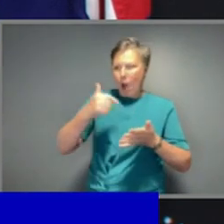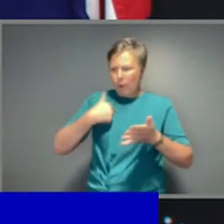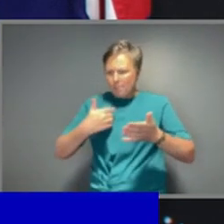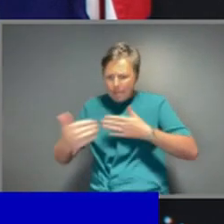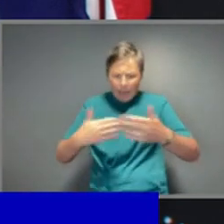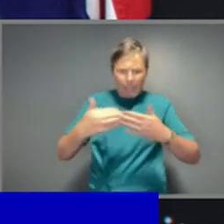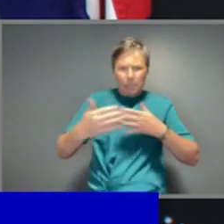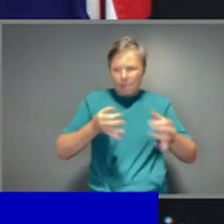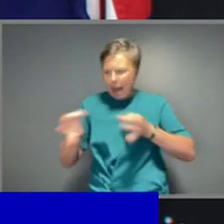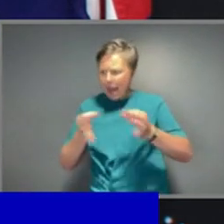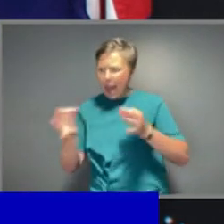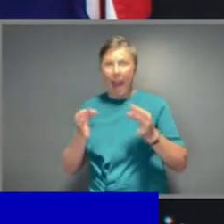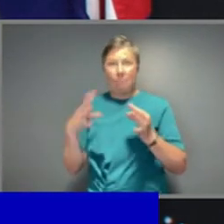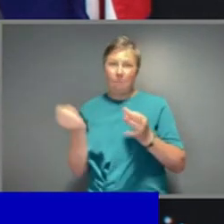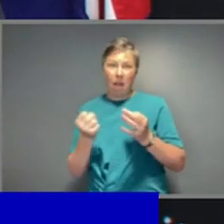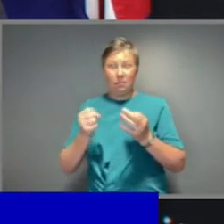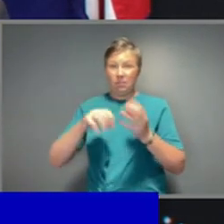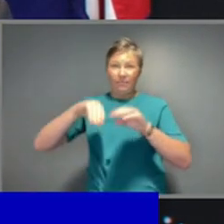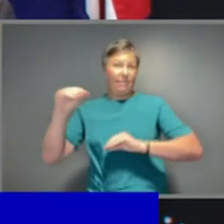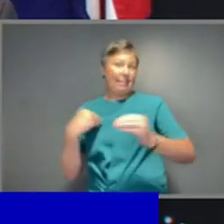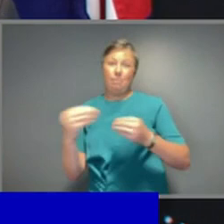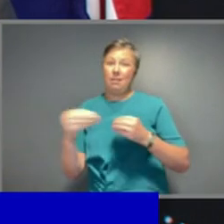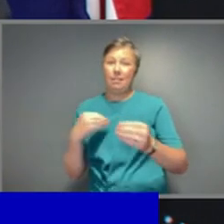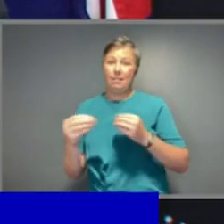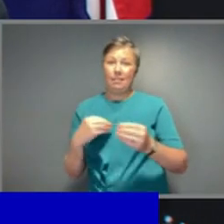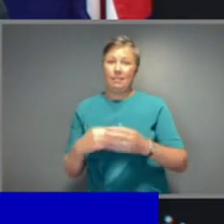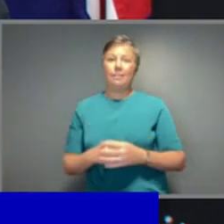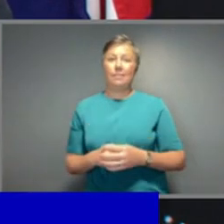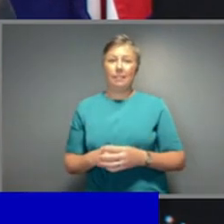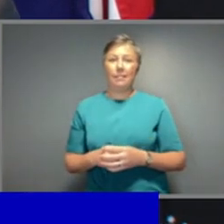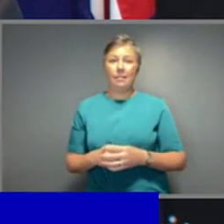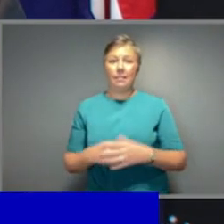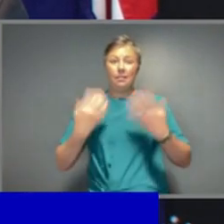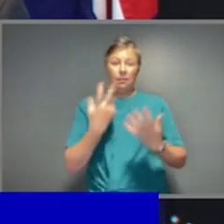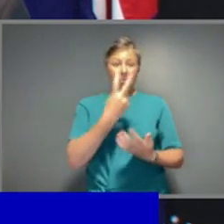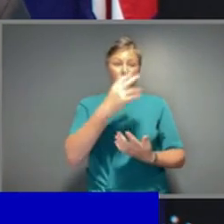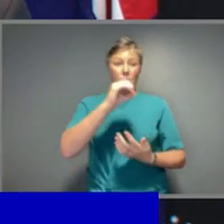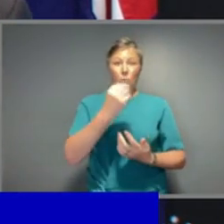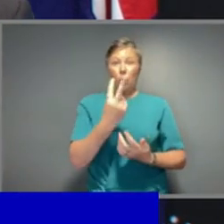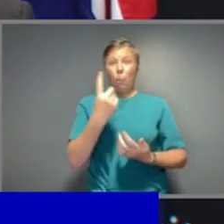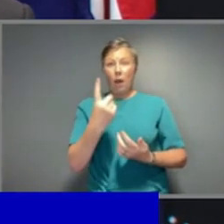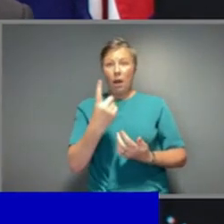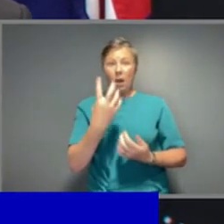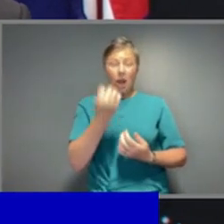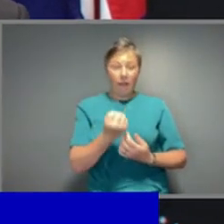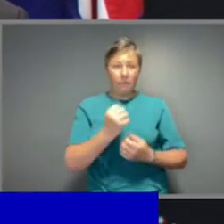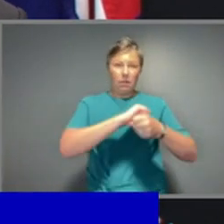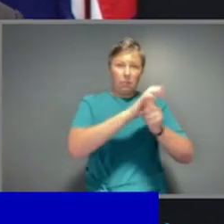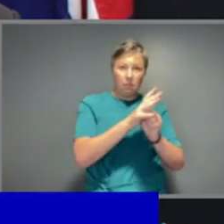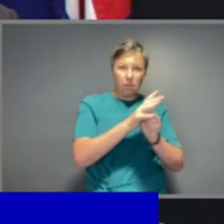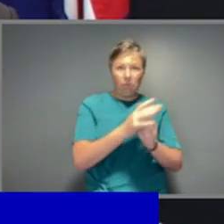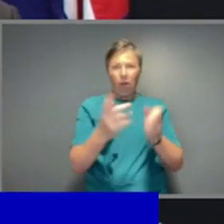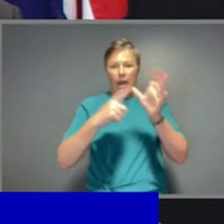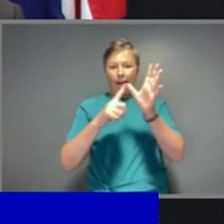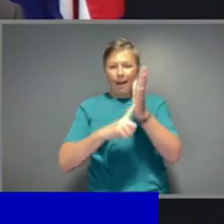circumstances. All throughout this year, though, whether it was Delta or Alpha, we've been working to chart the way